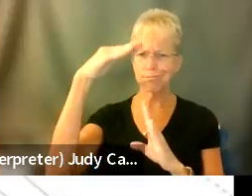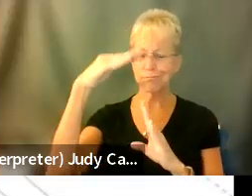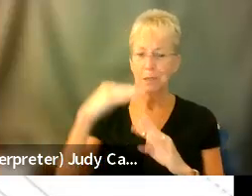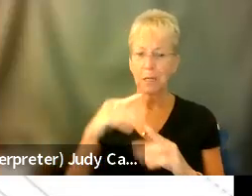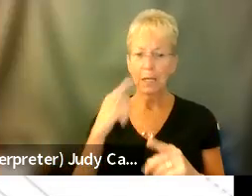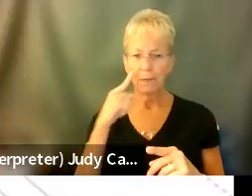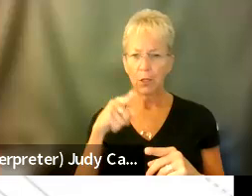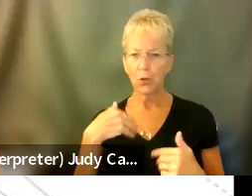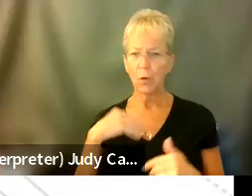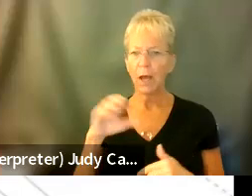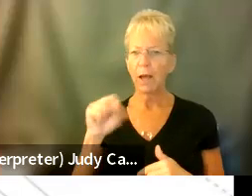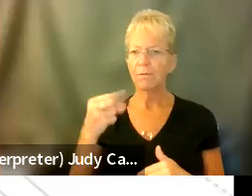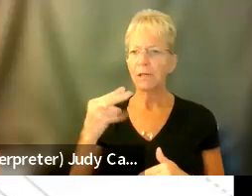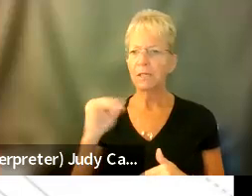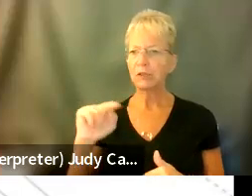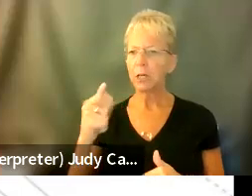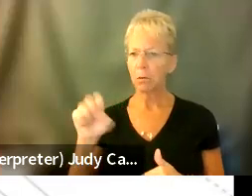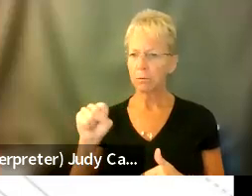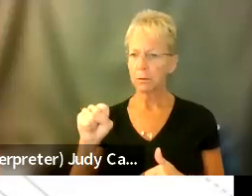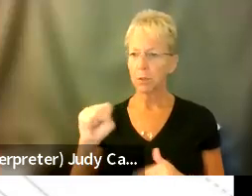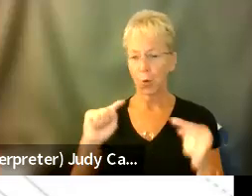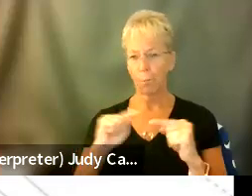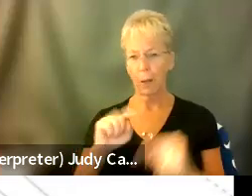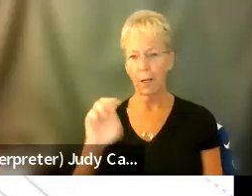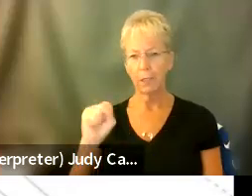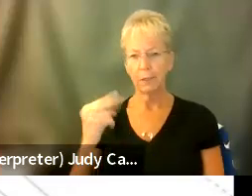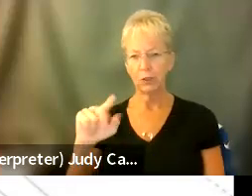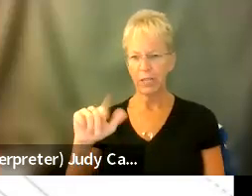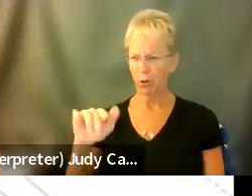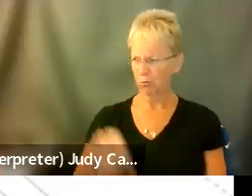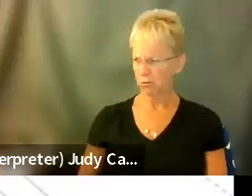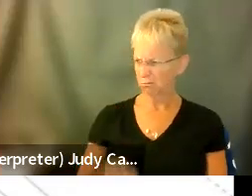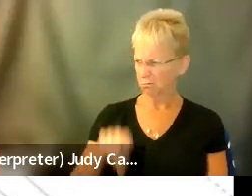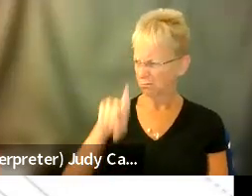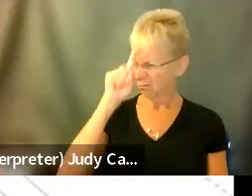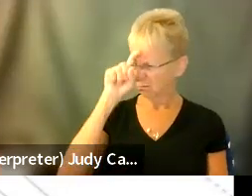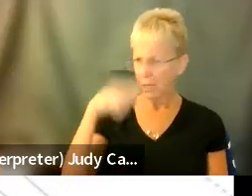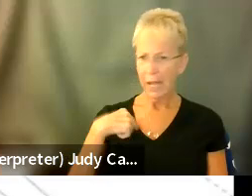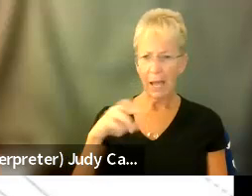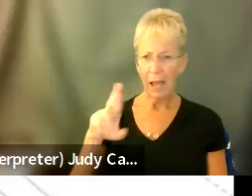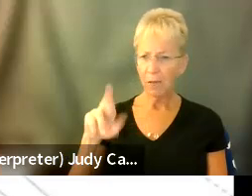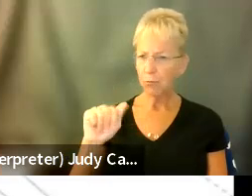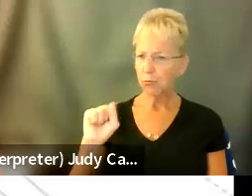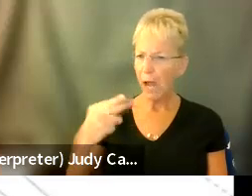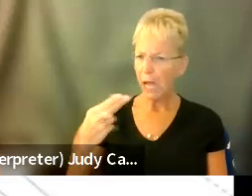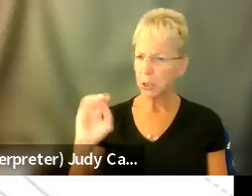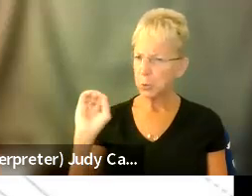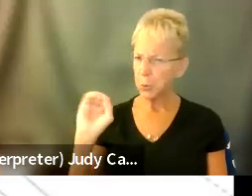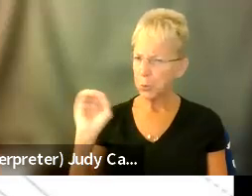you have shingles and that's what your pain is. And I was like, shingles, but I don't have a rash. Um,